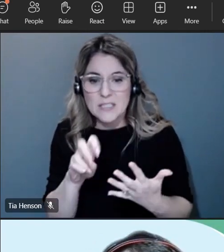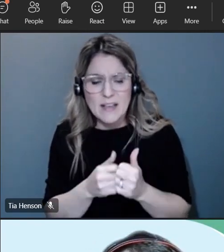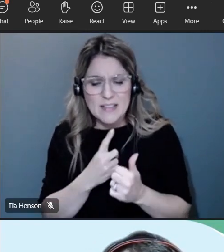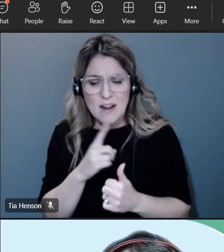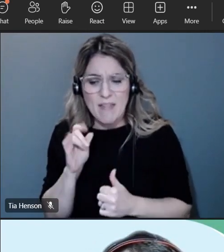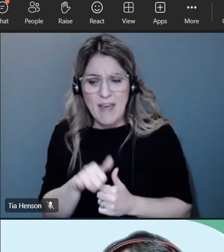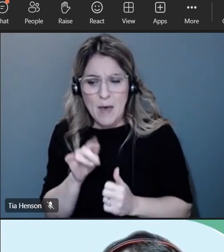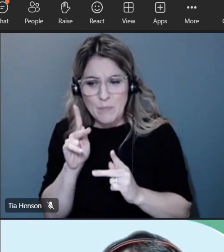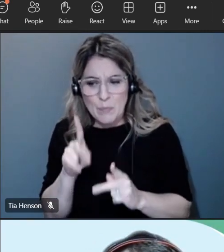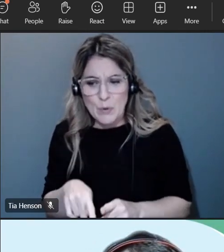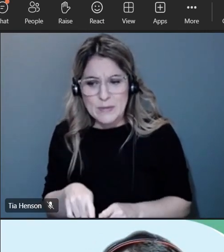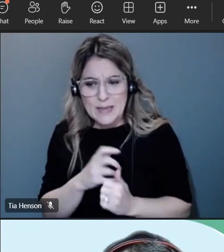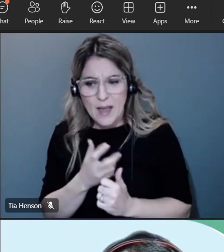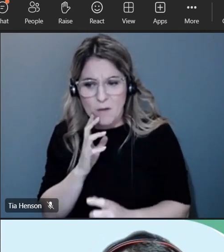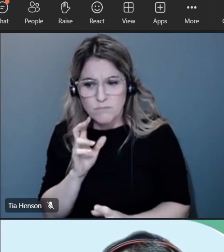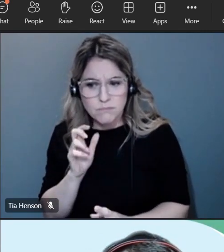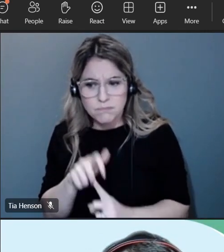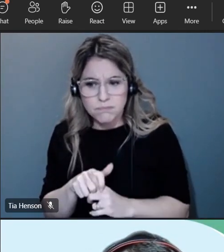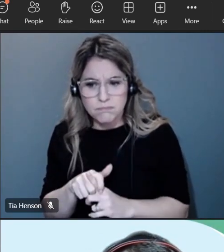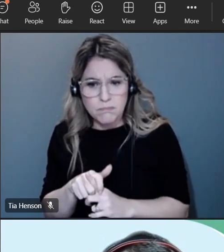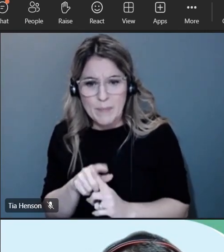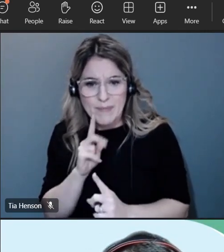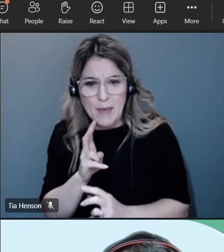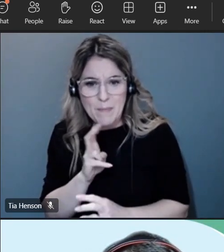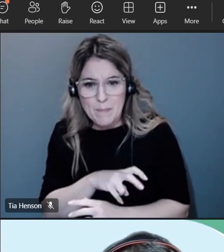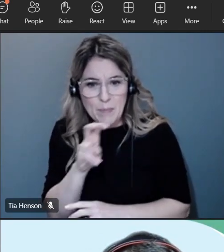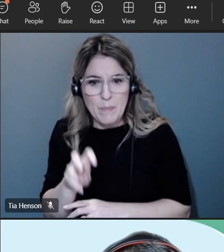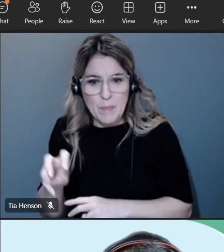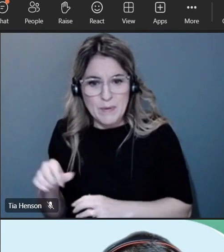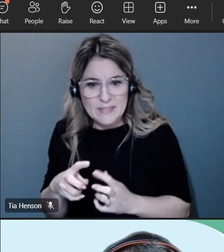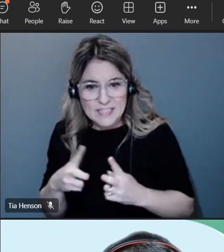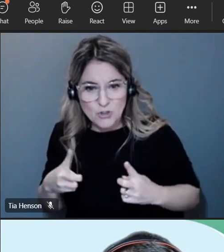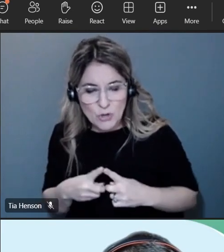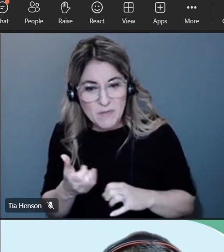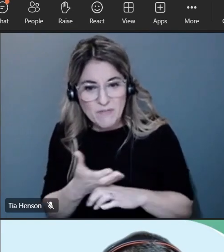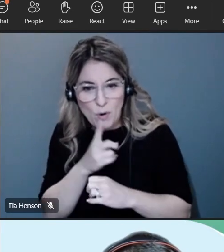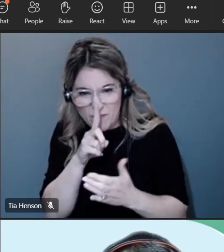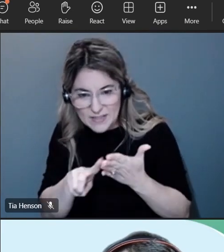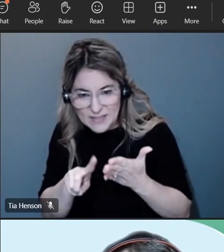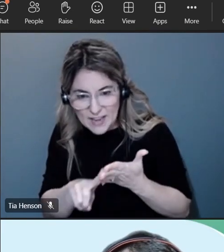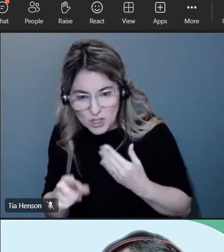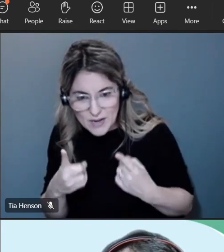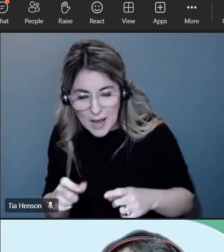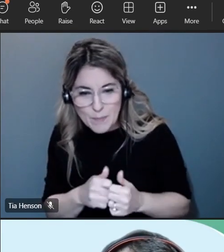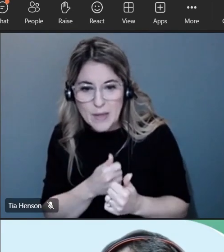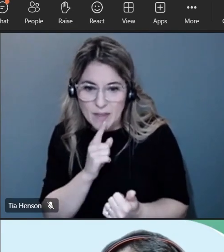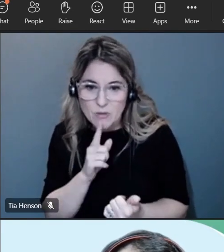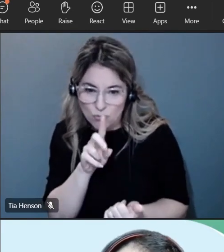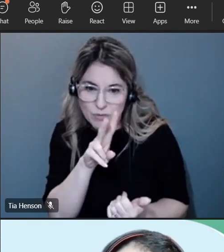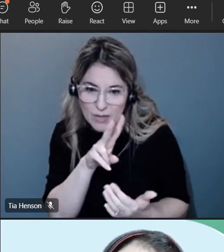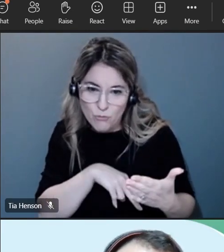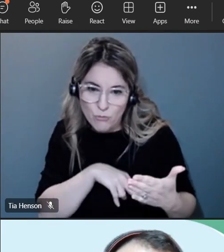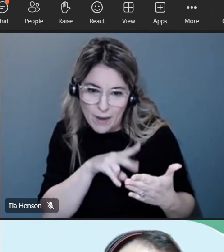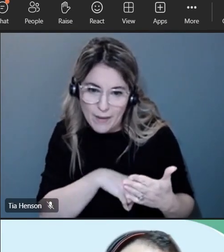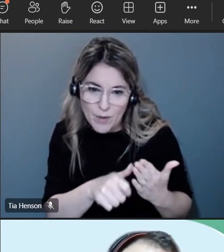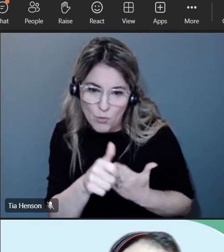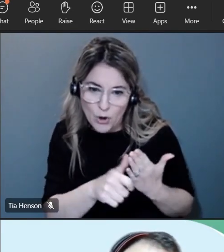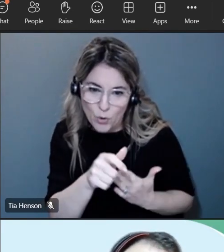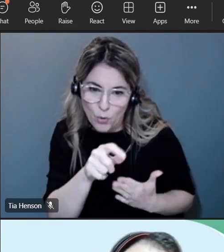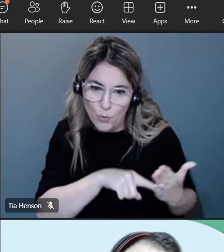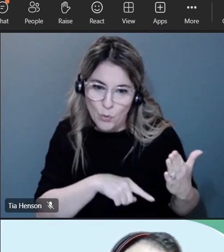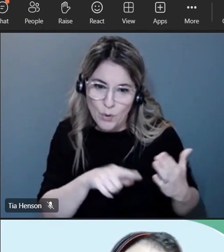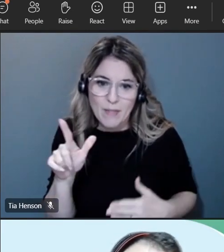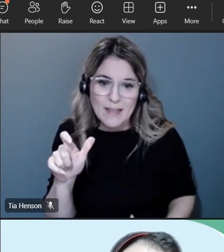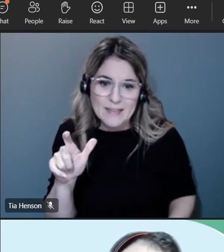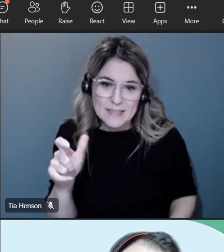so when when one of these issues takes place there's a documentation of it there's a requirement around disclosing it um